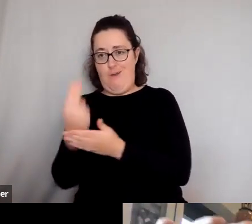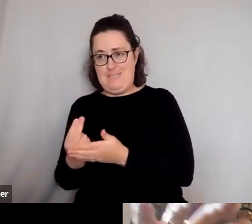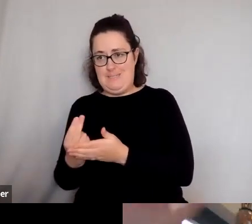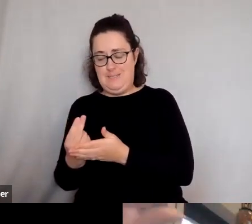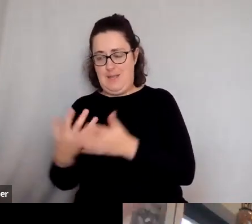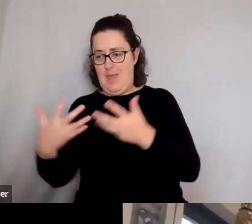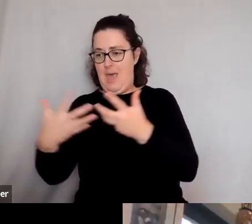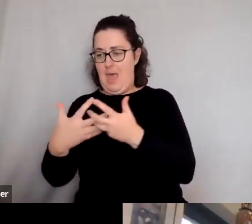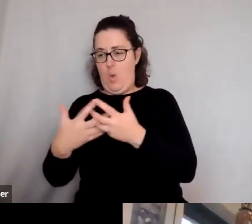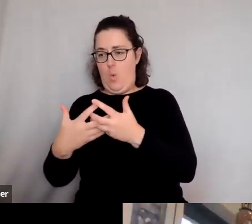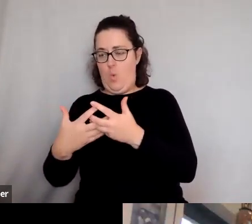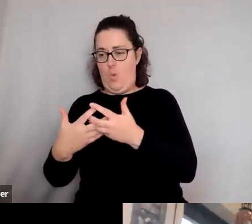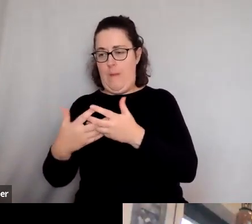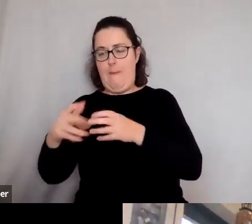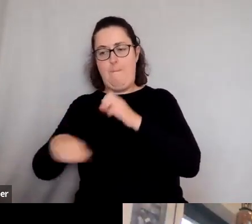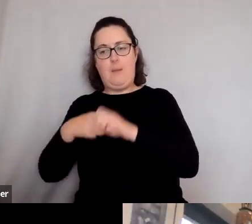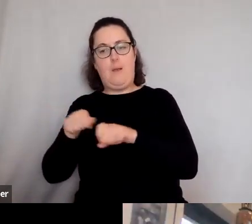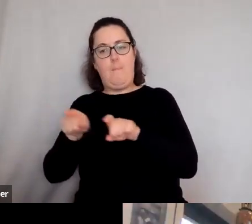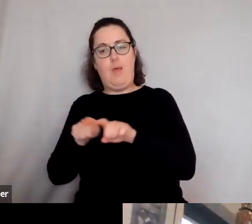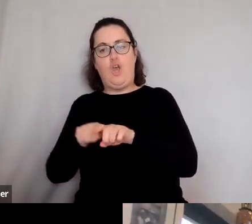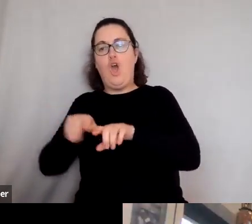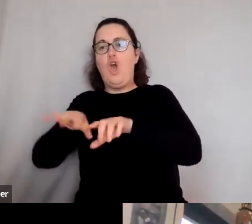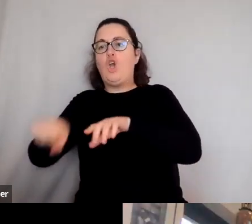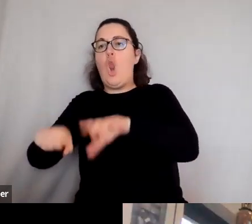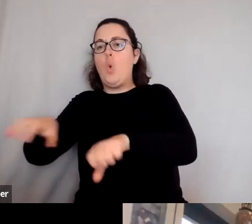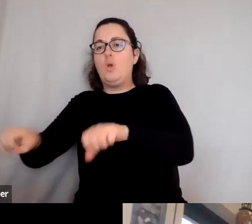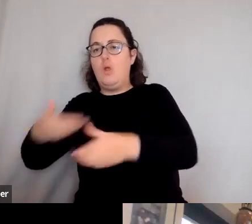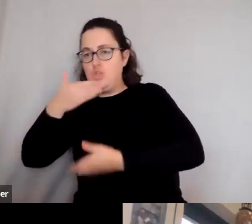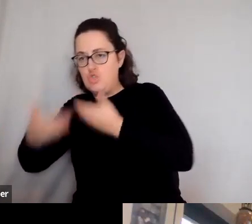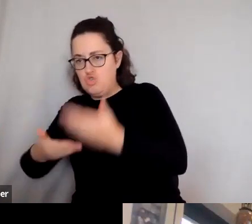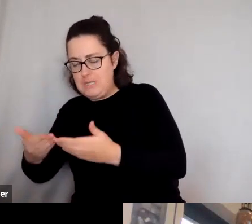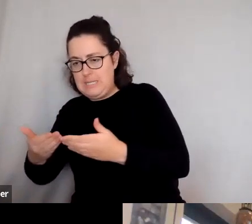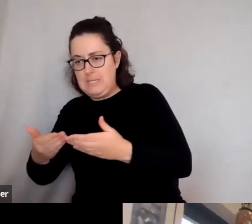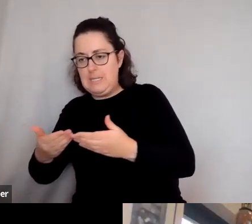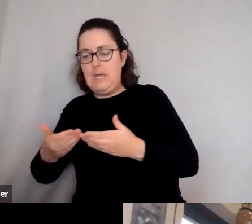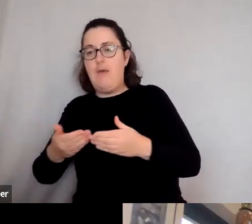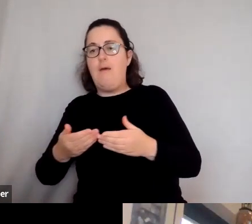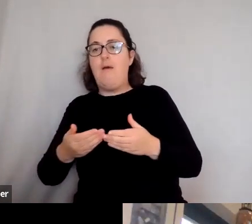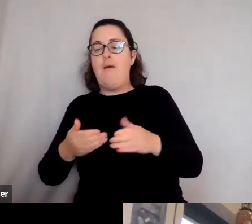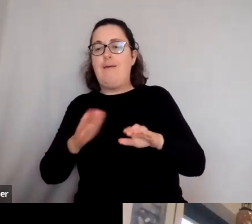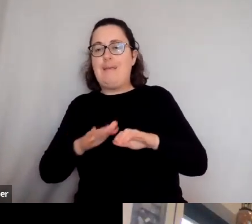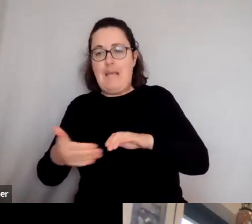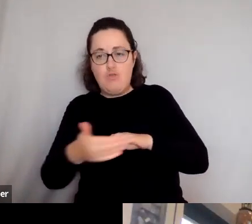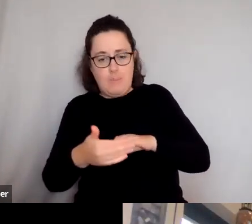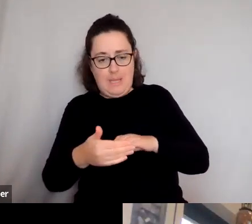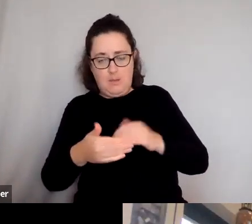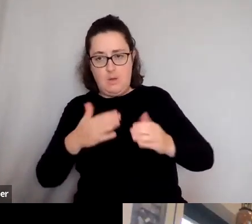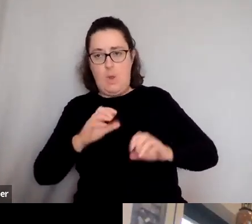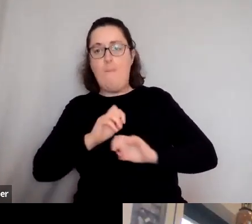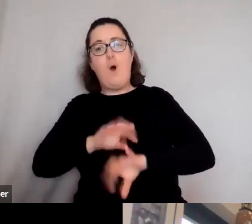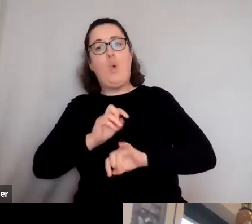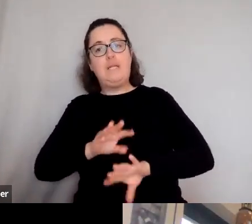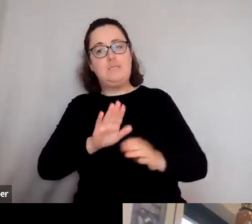as a colonial narrative, you get Afro-Caribbean poets who do their version